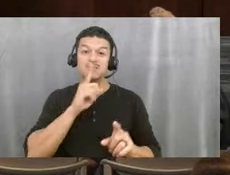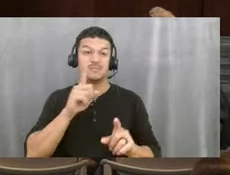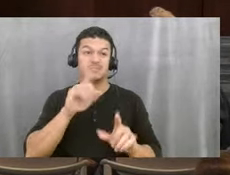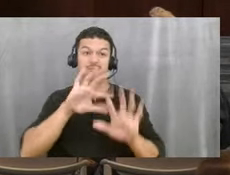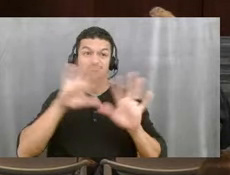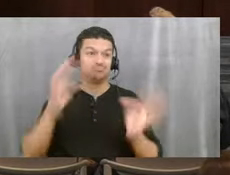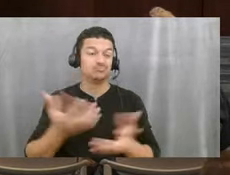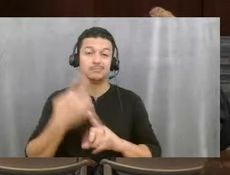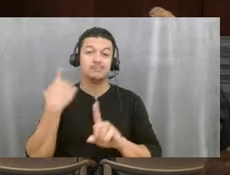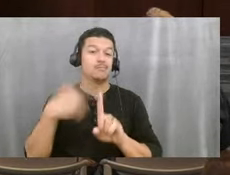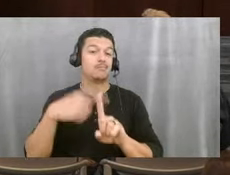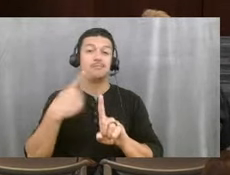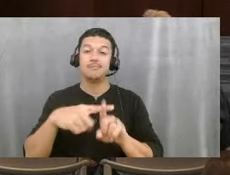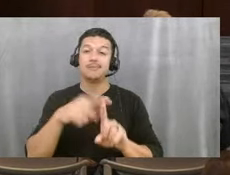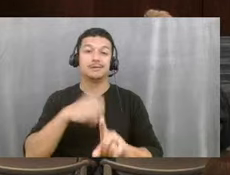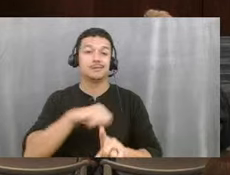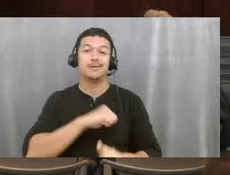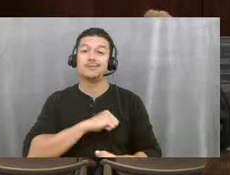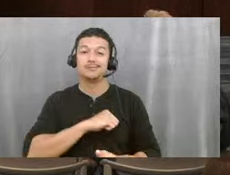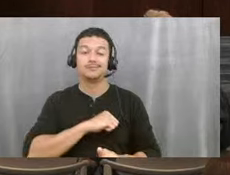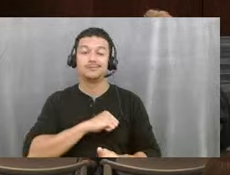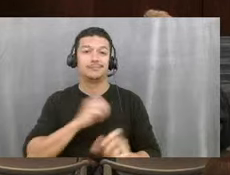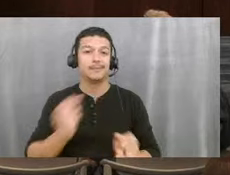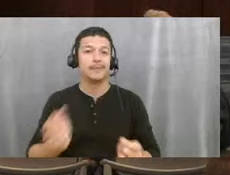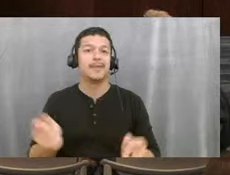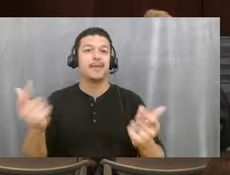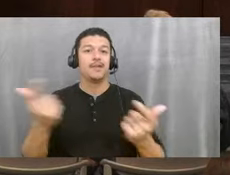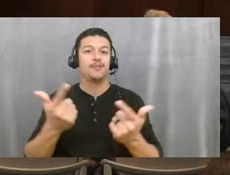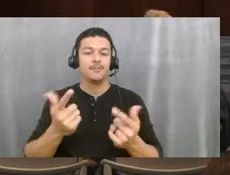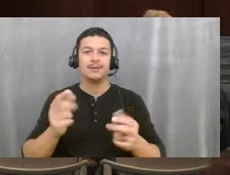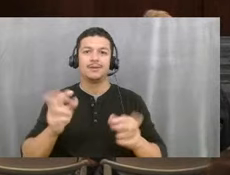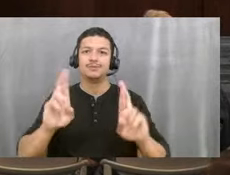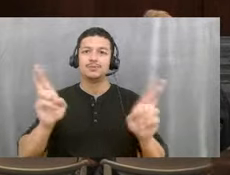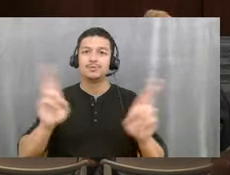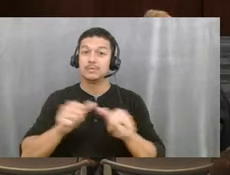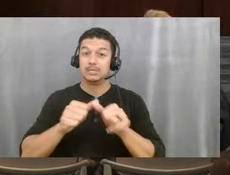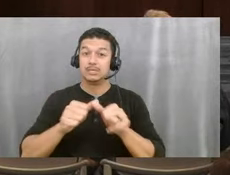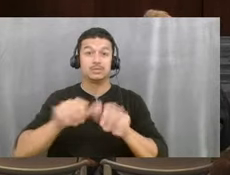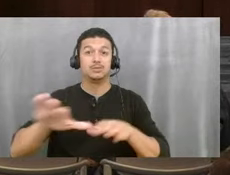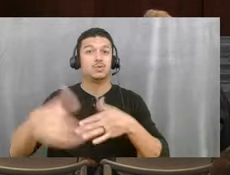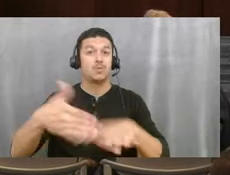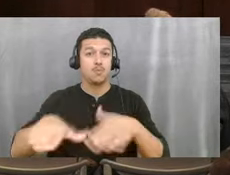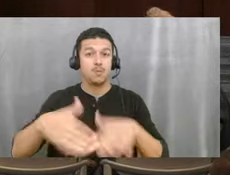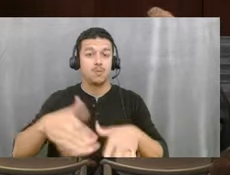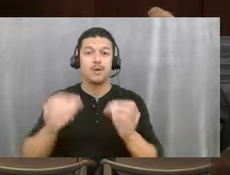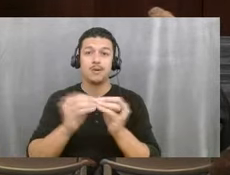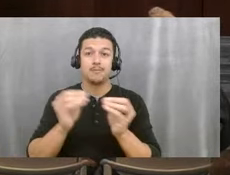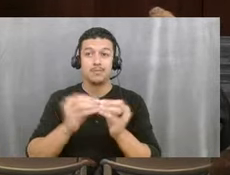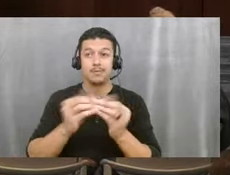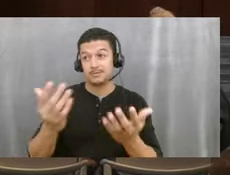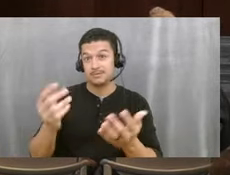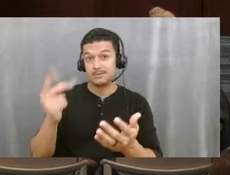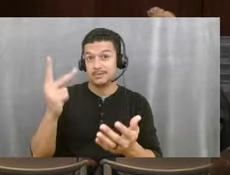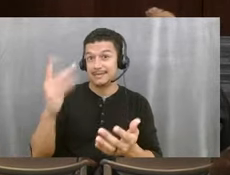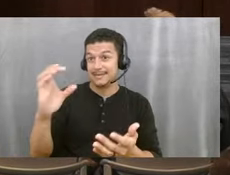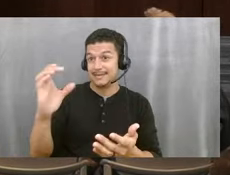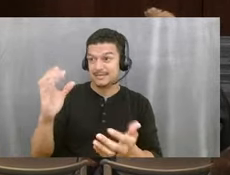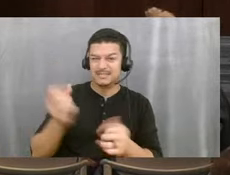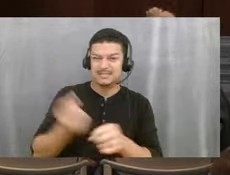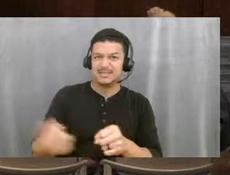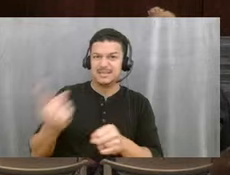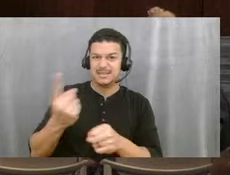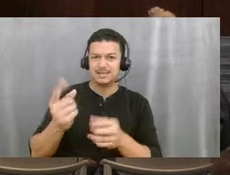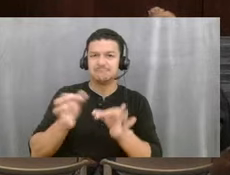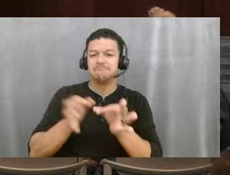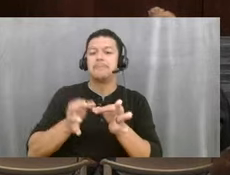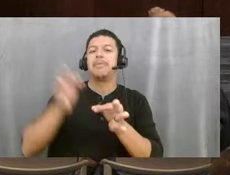everybody was ready to continue to walk even more. So, Casey, next year, let's extend it just a little bit more.